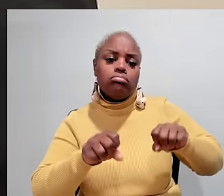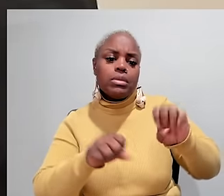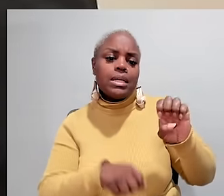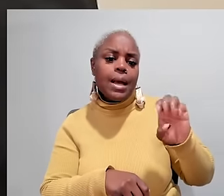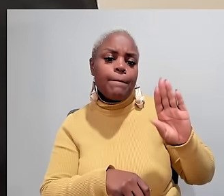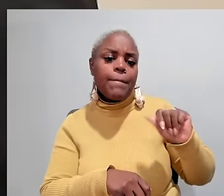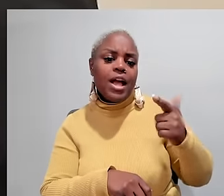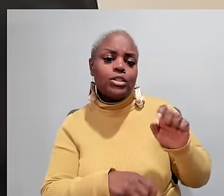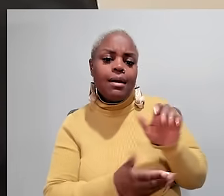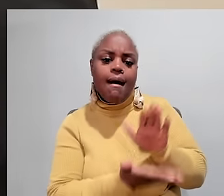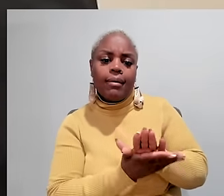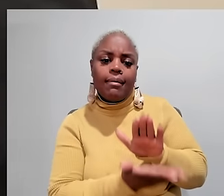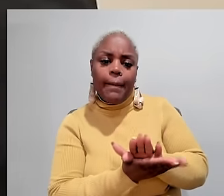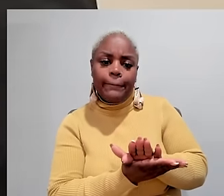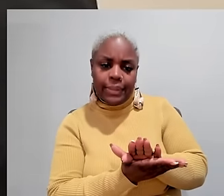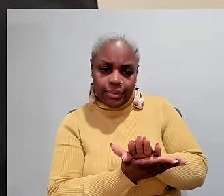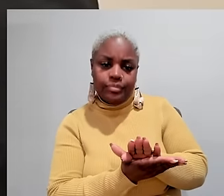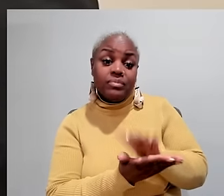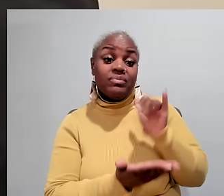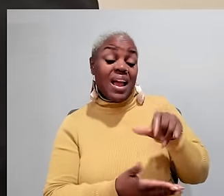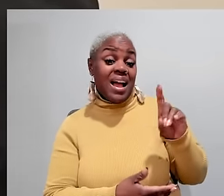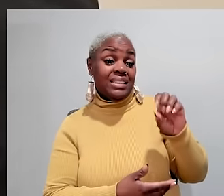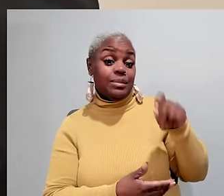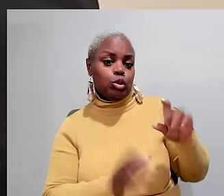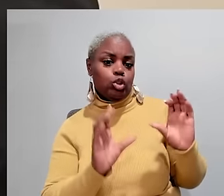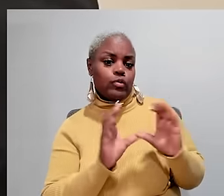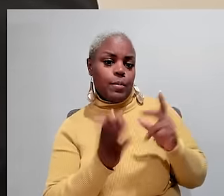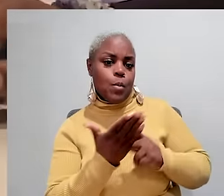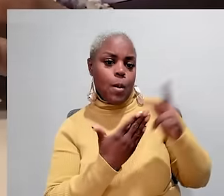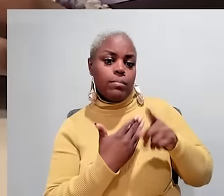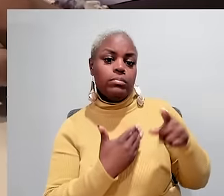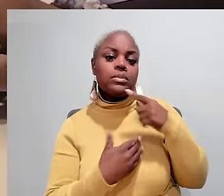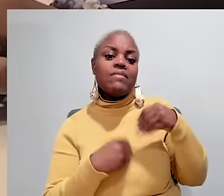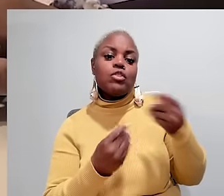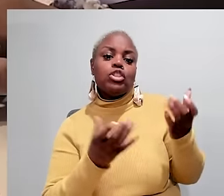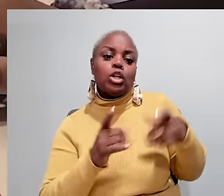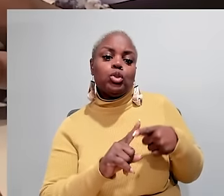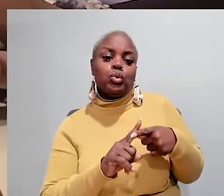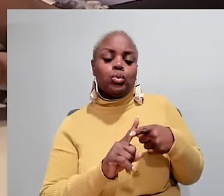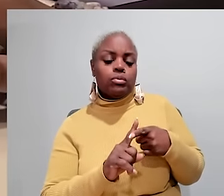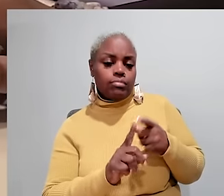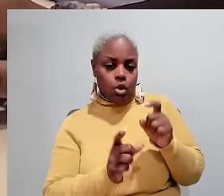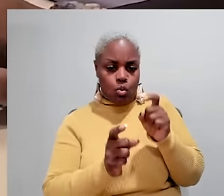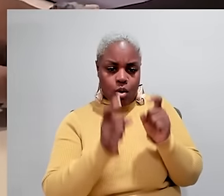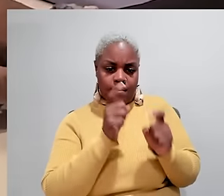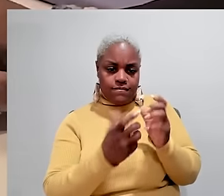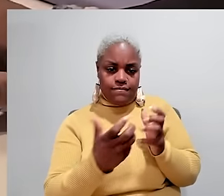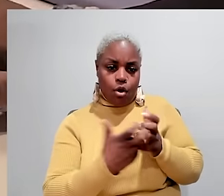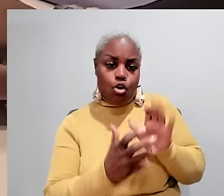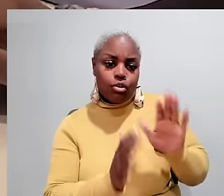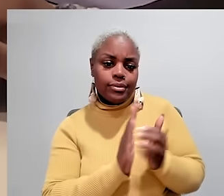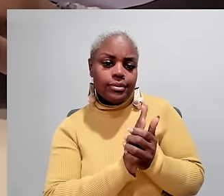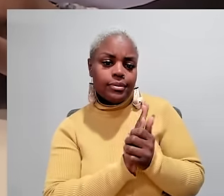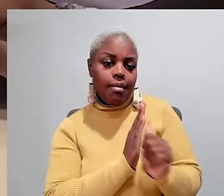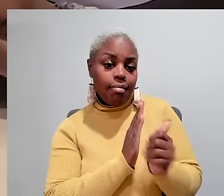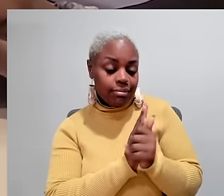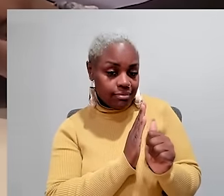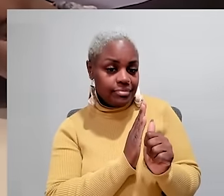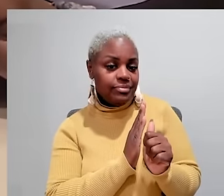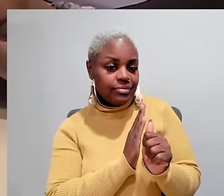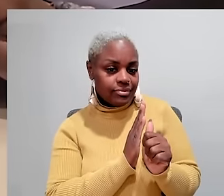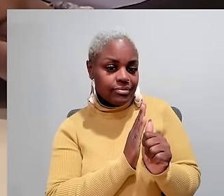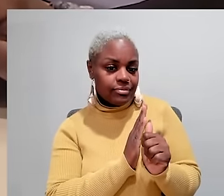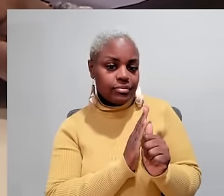go in her spare time Fatima takes courses as part of the e-badge academy a DSP certification